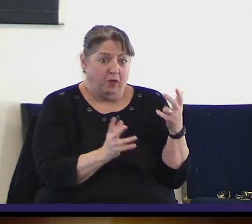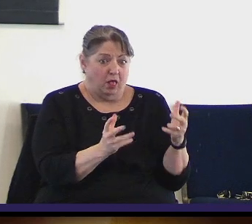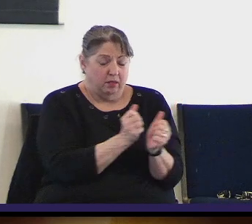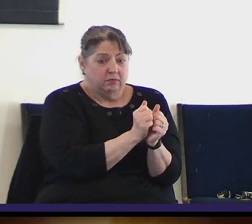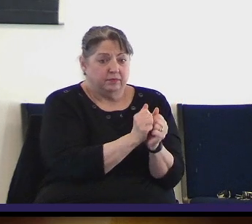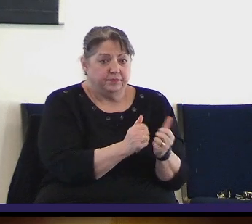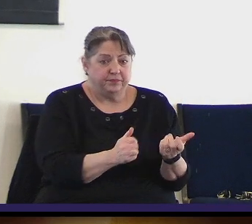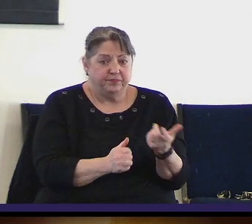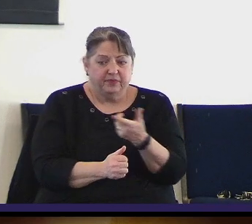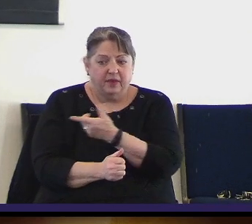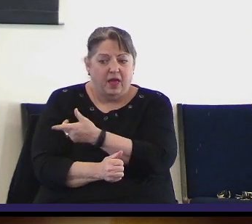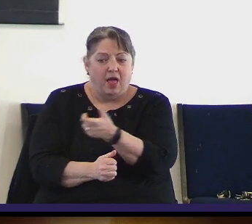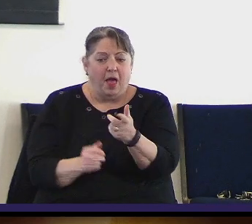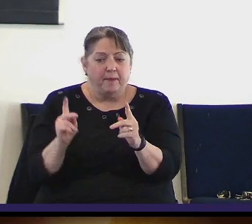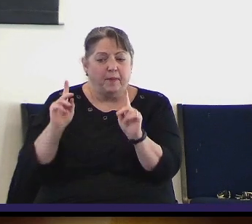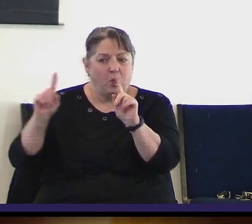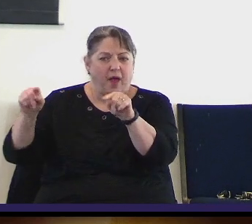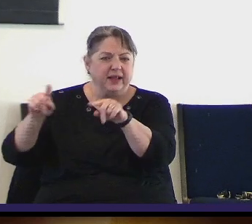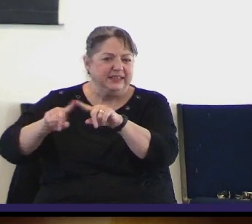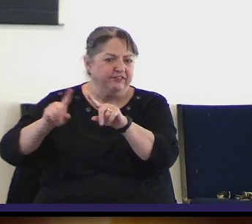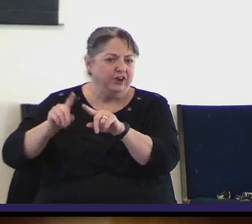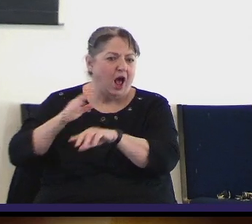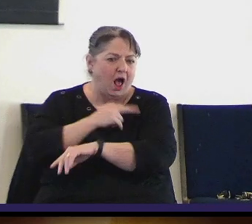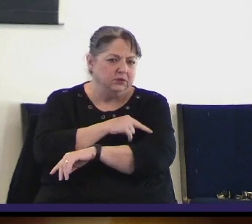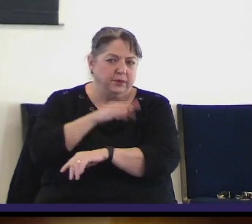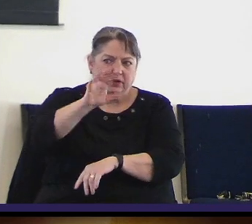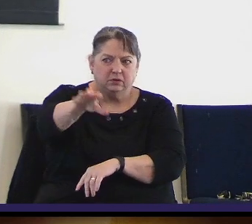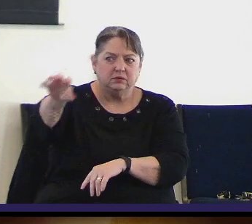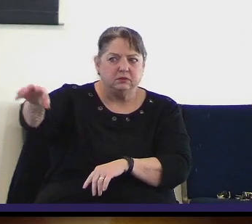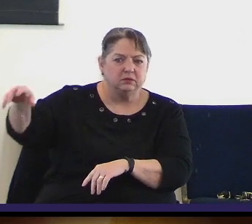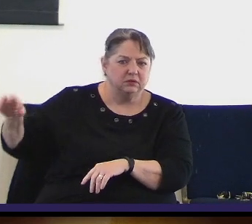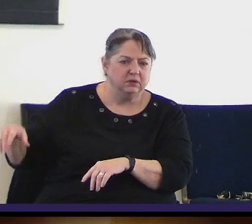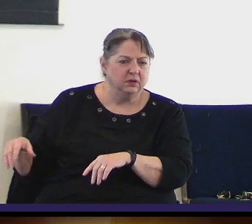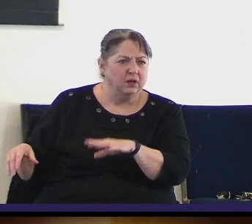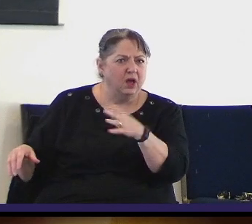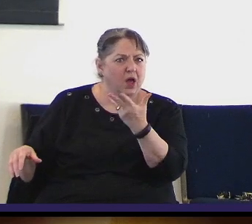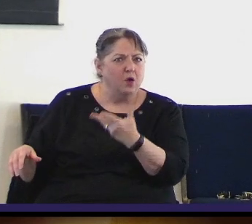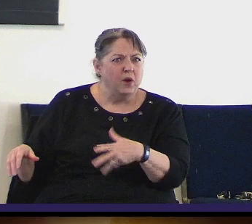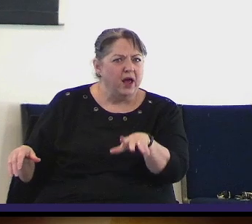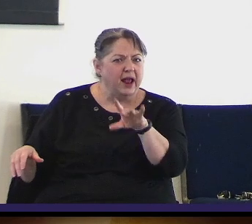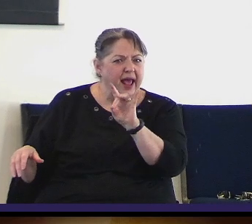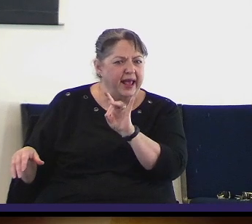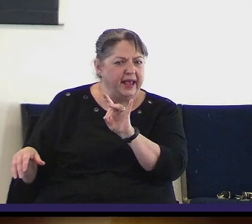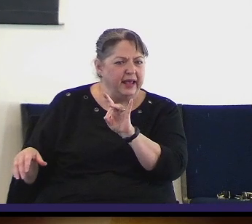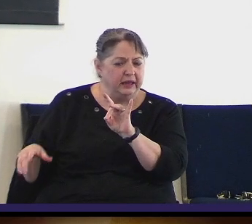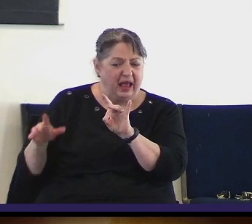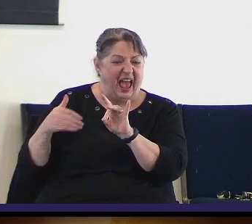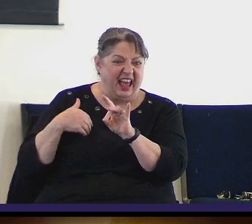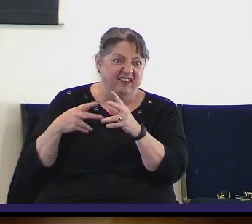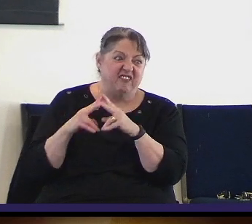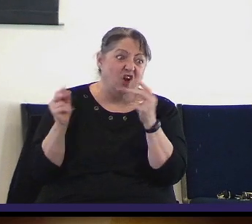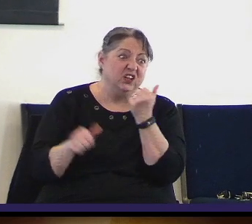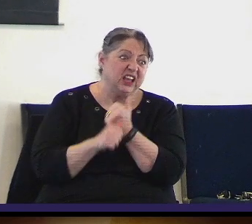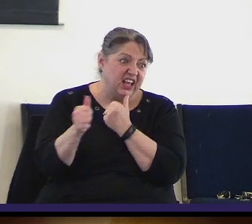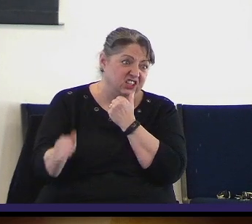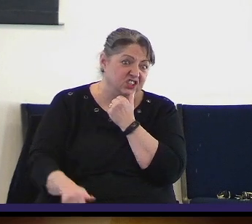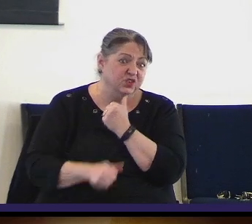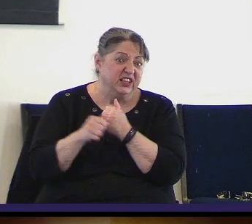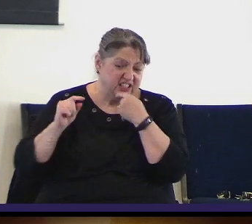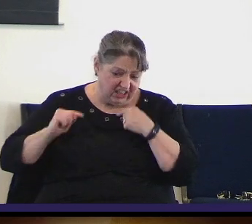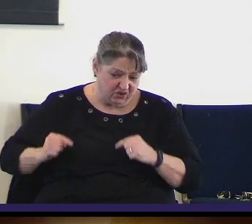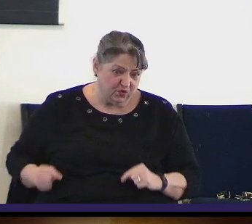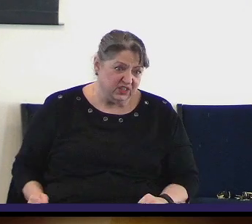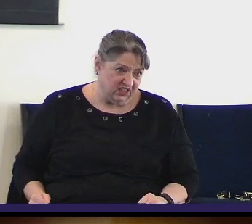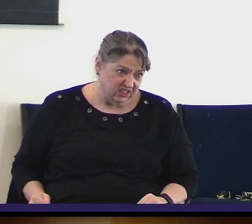Gunshot victims were transported to several hospitals in the area, including eight with immediately life-threatening injuries and seven with life